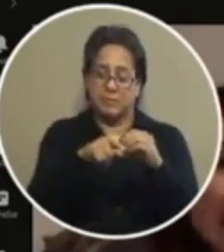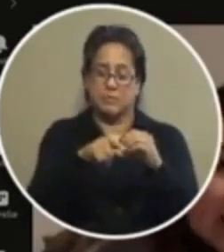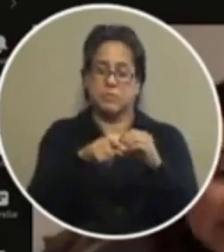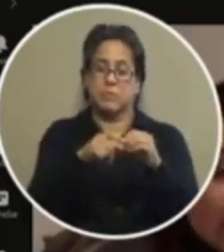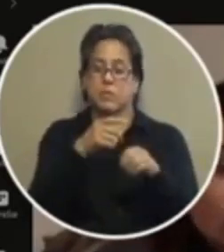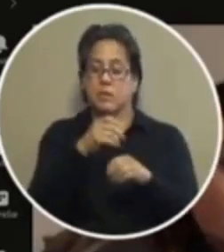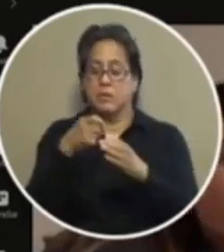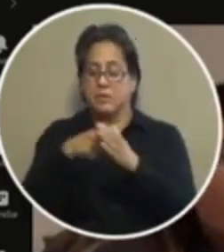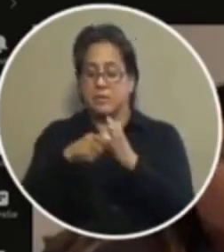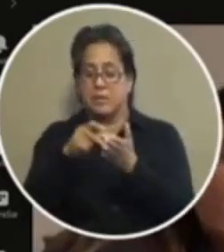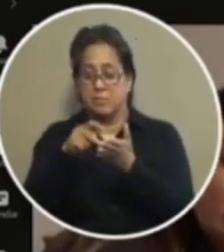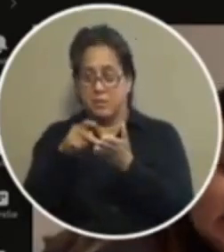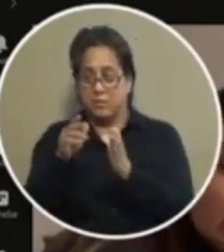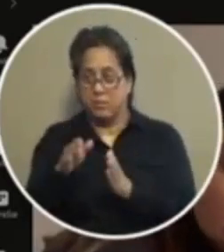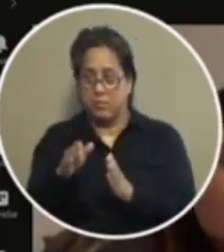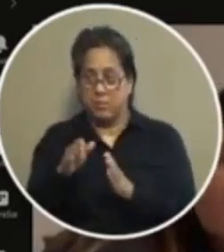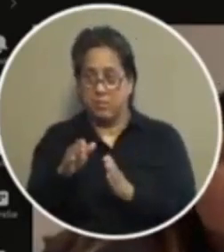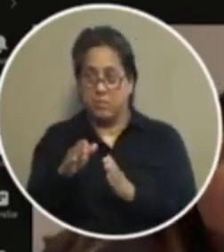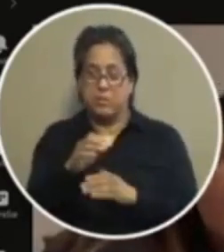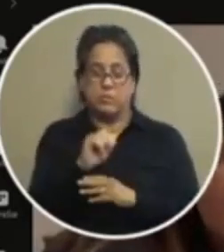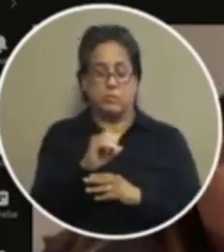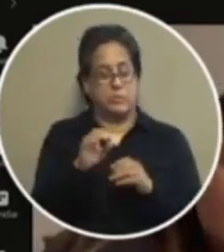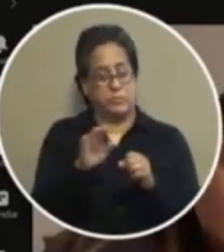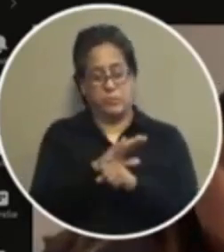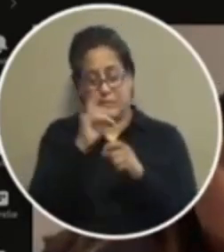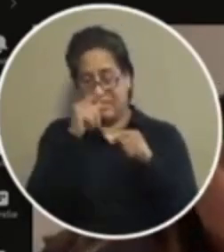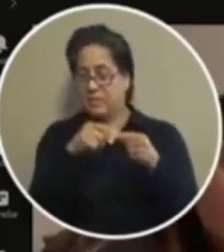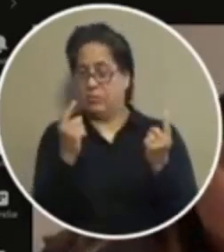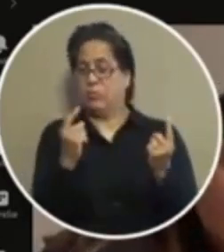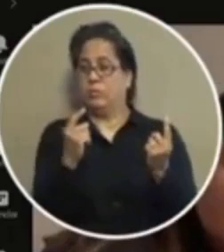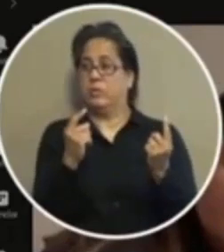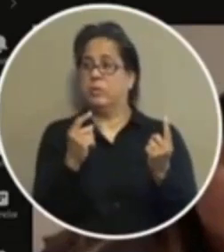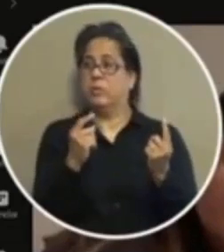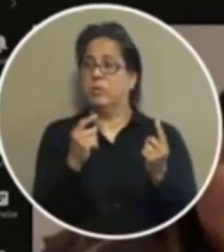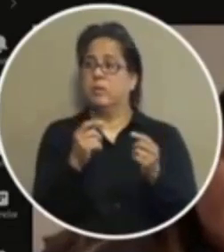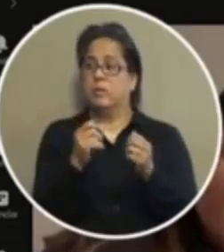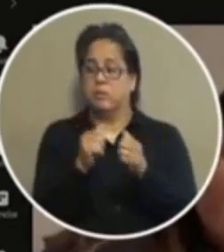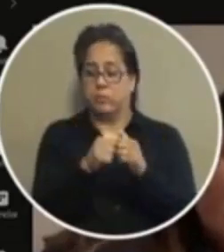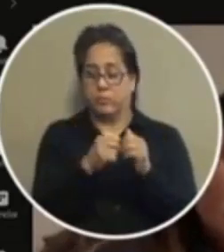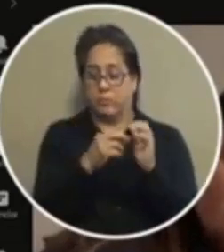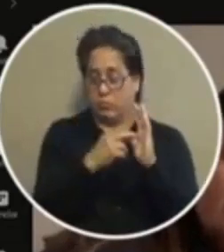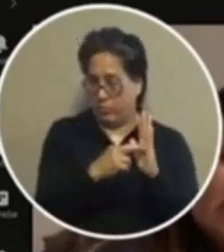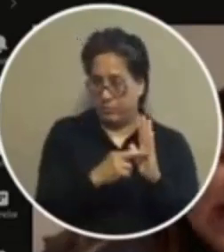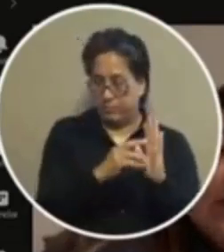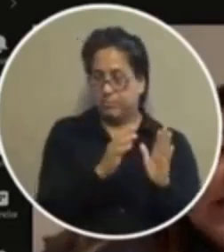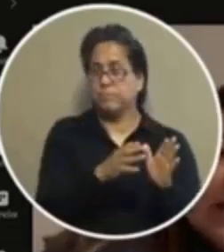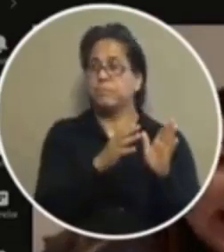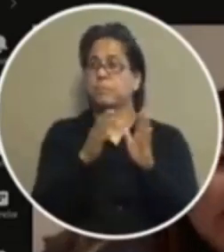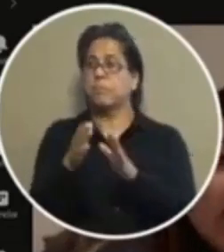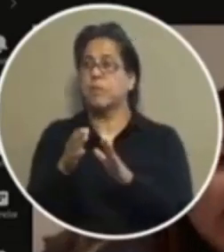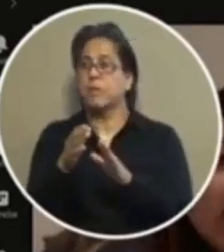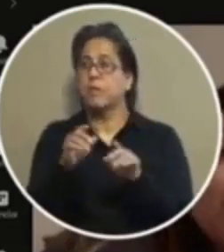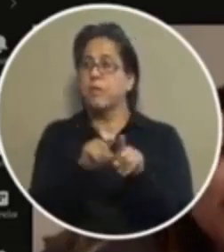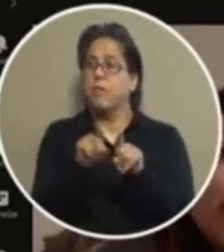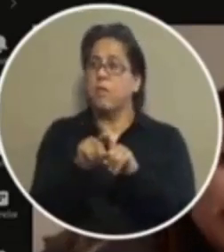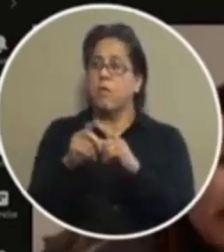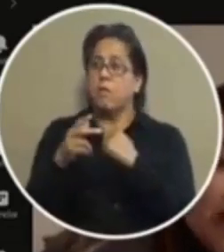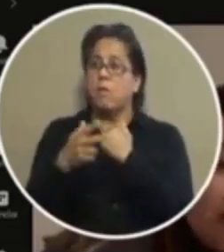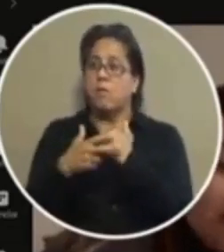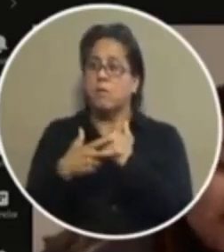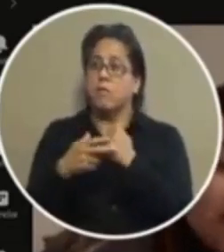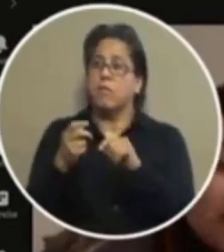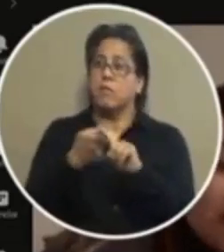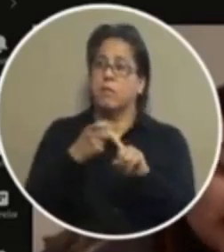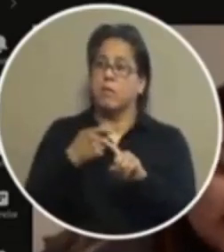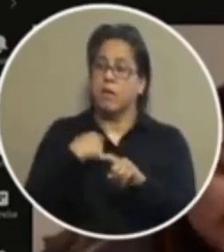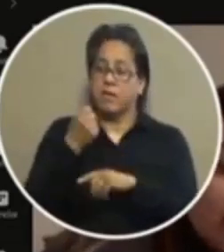and taxpayers so i completely disagree with the statement said earlier from from the representative and in terms of the time and savings from what i